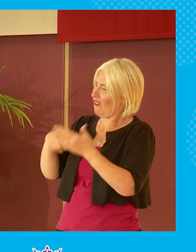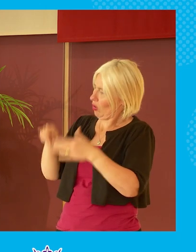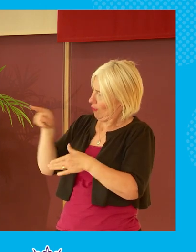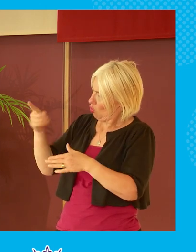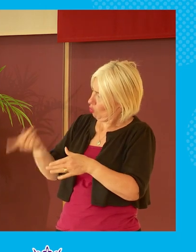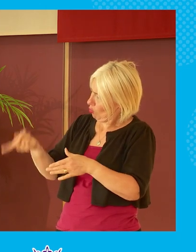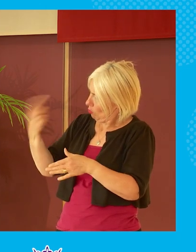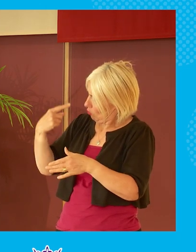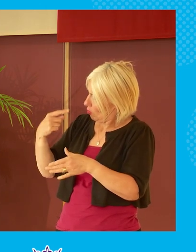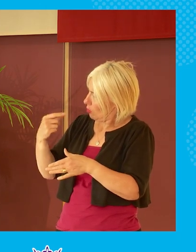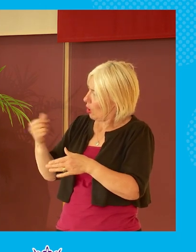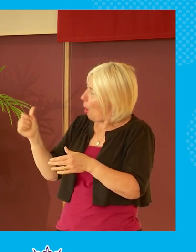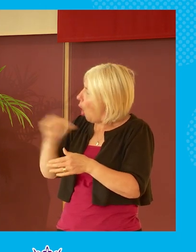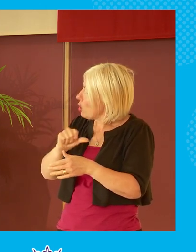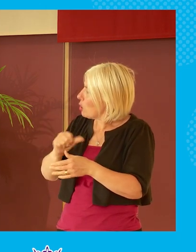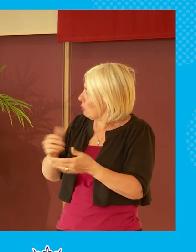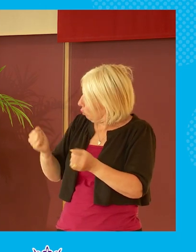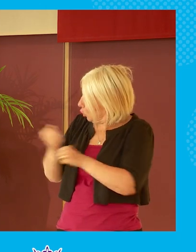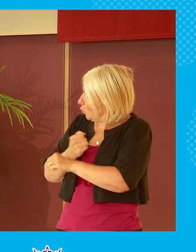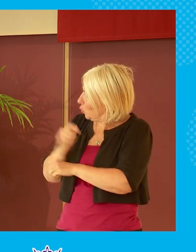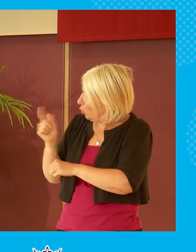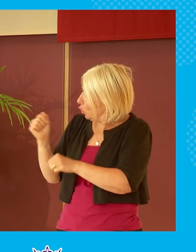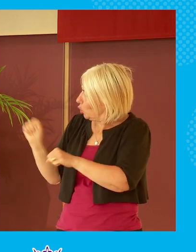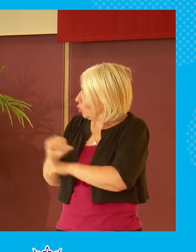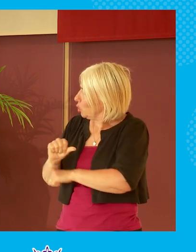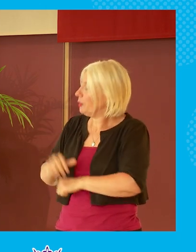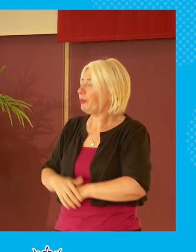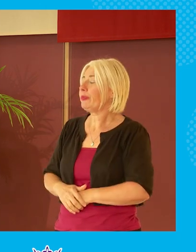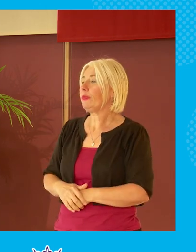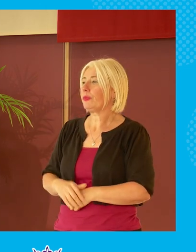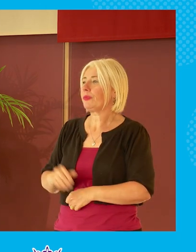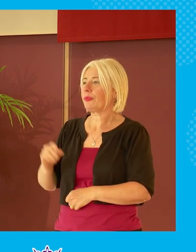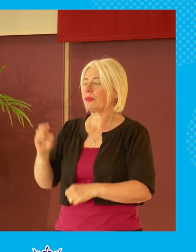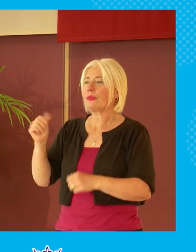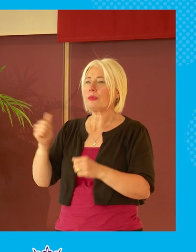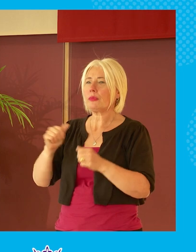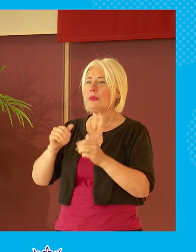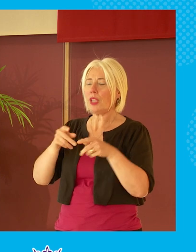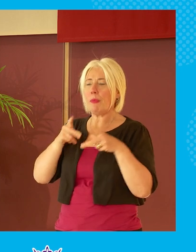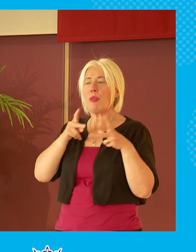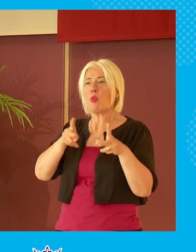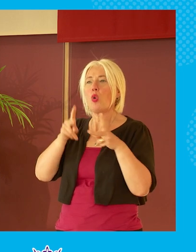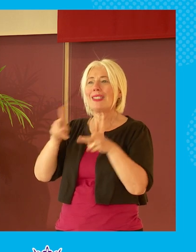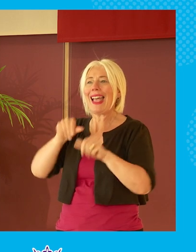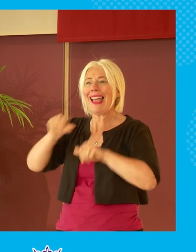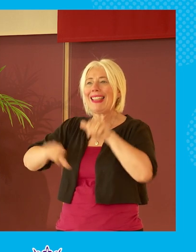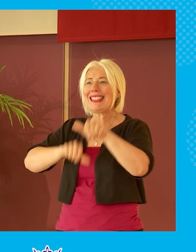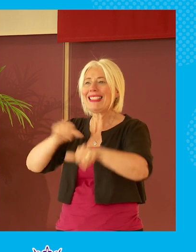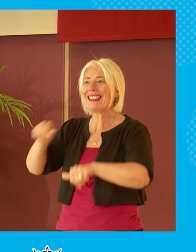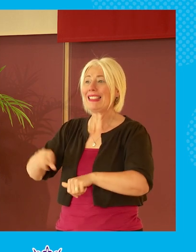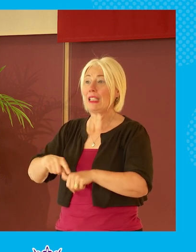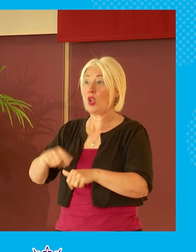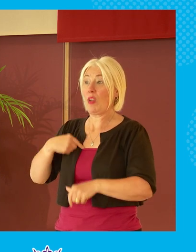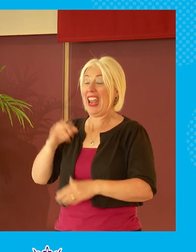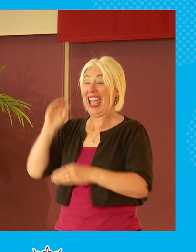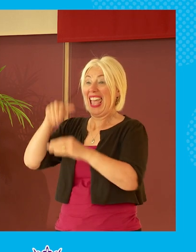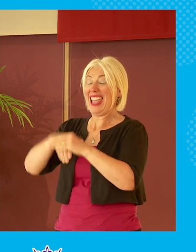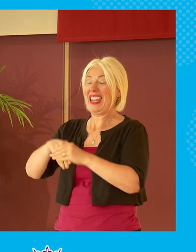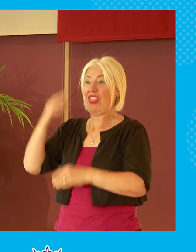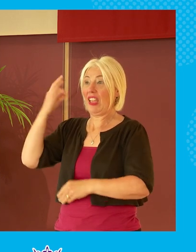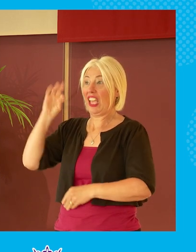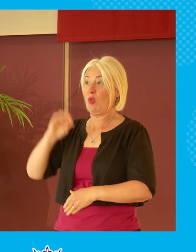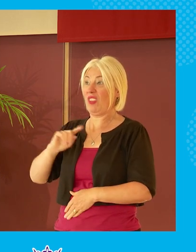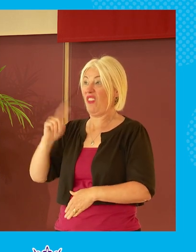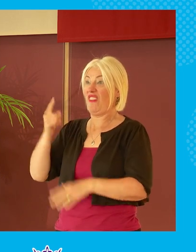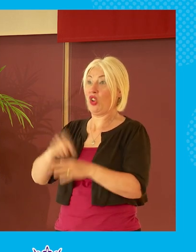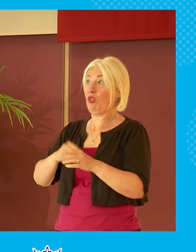know feel confident to turn up and yes you're right dialing down a lot of the process i know when i was in the council i didn't open my mouth for the first year because i was